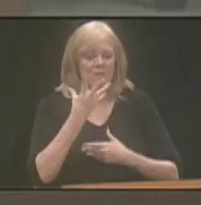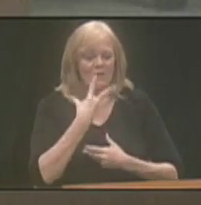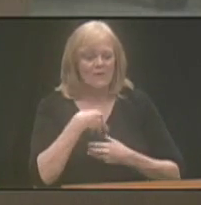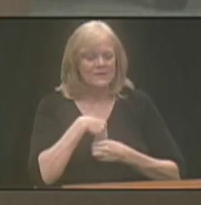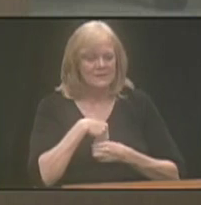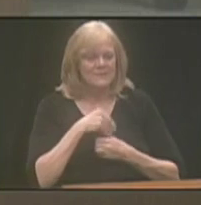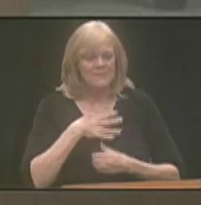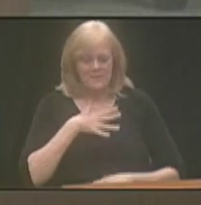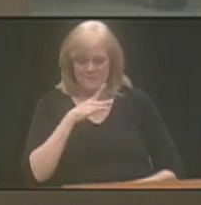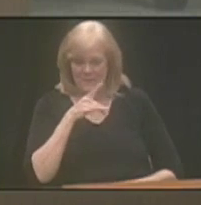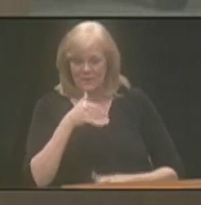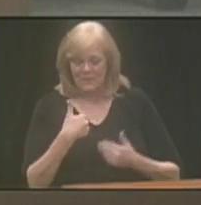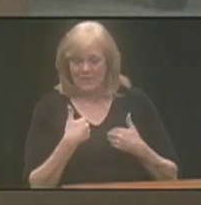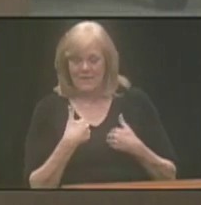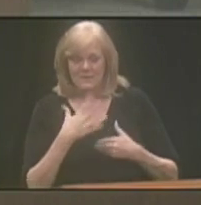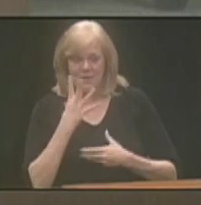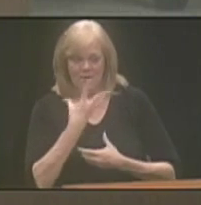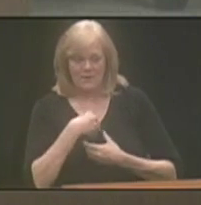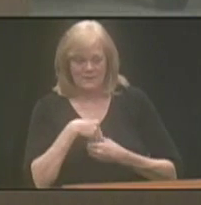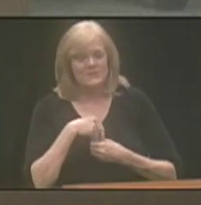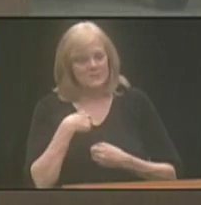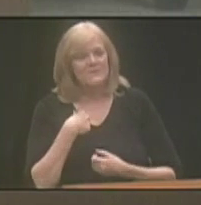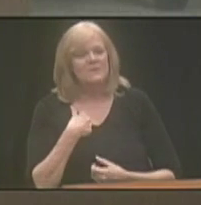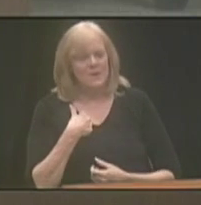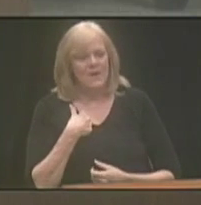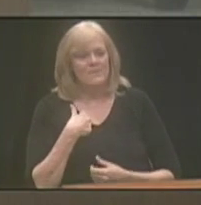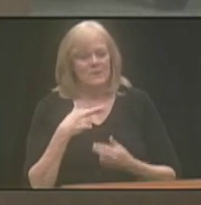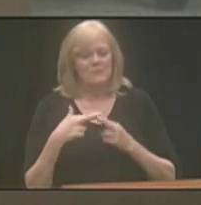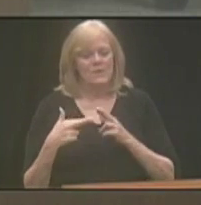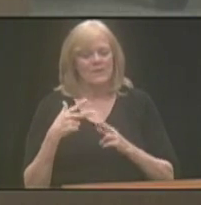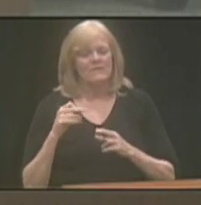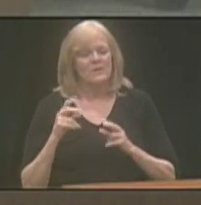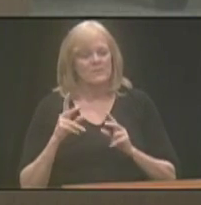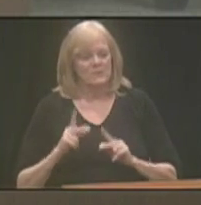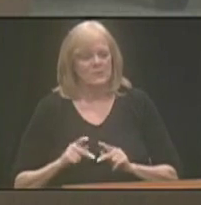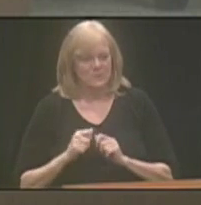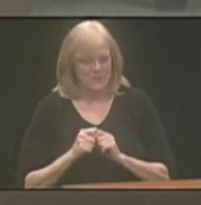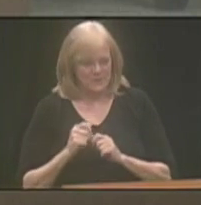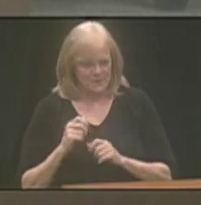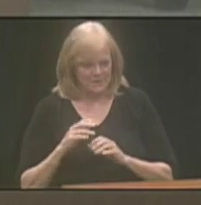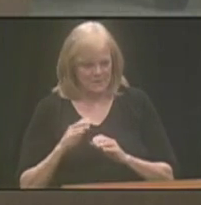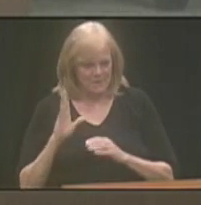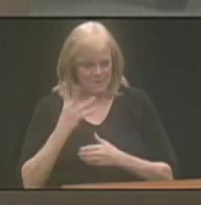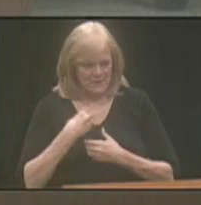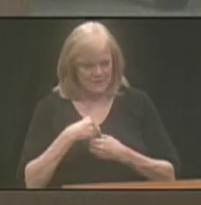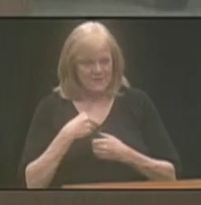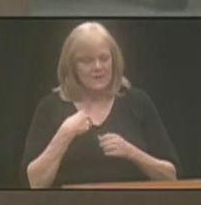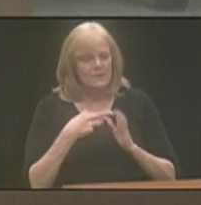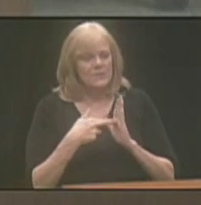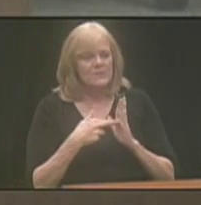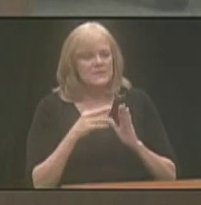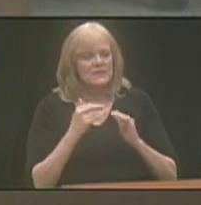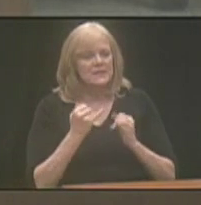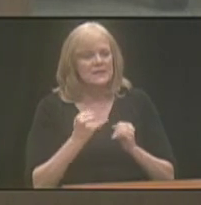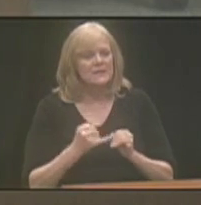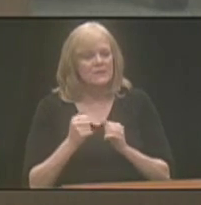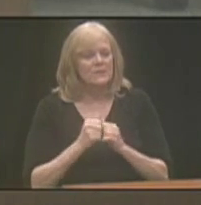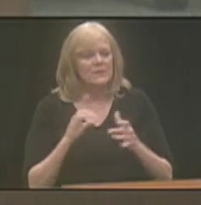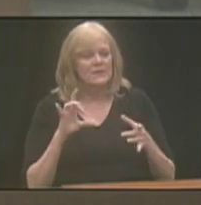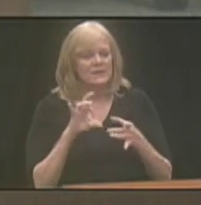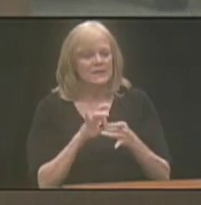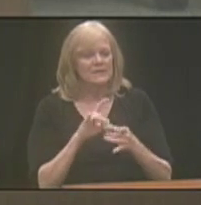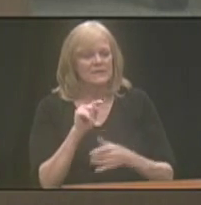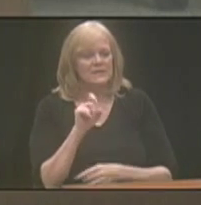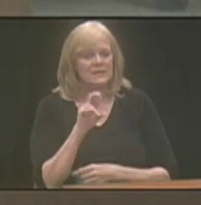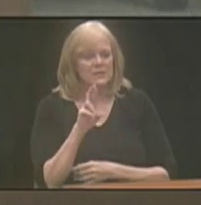autism, so I'm the relative child of a person with autism, and I personally represent individuals with connective